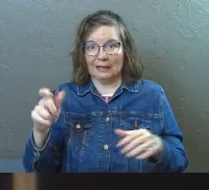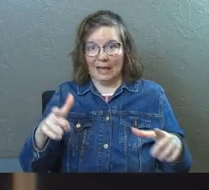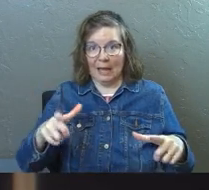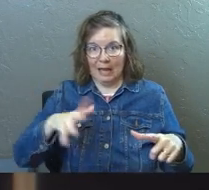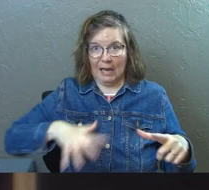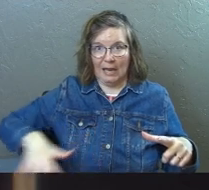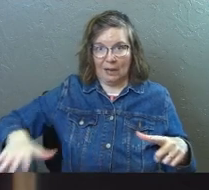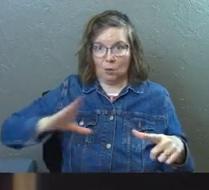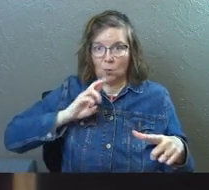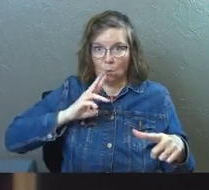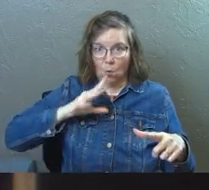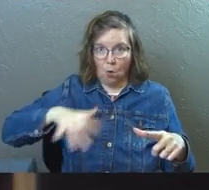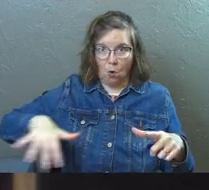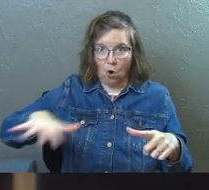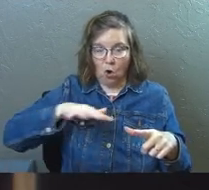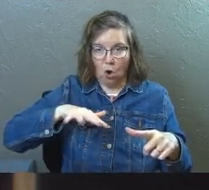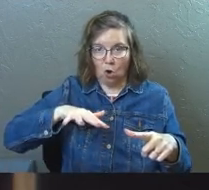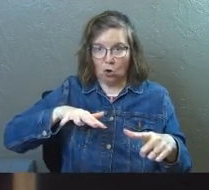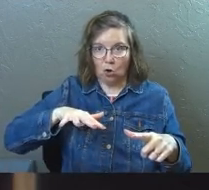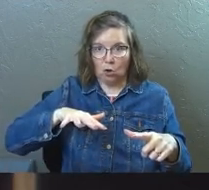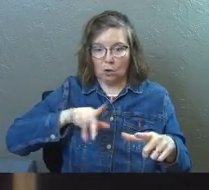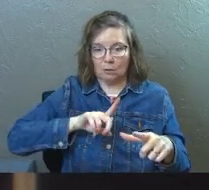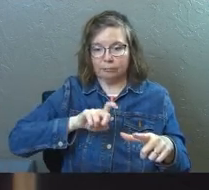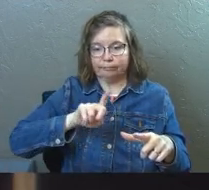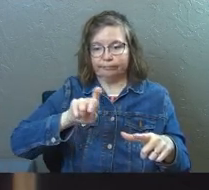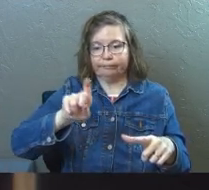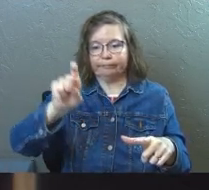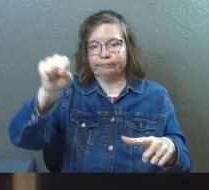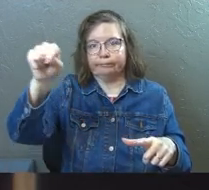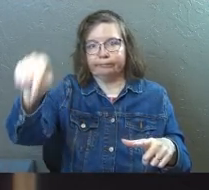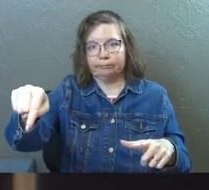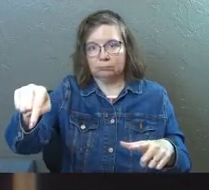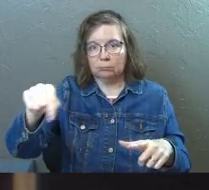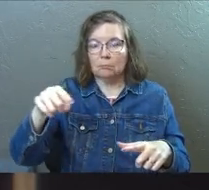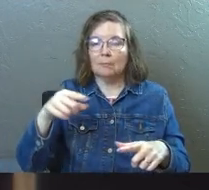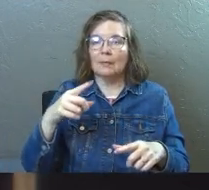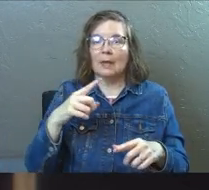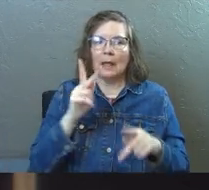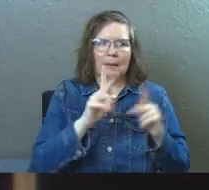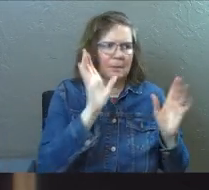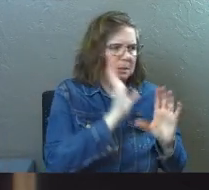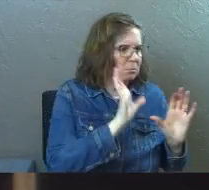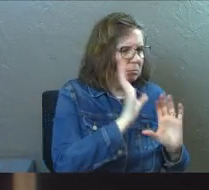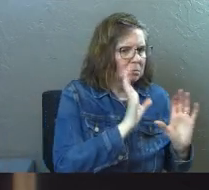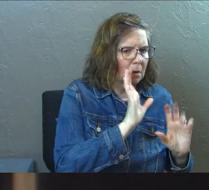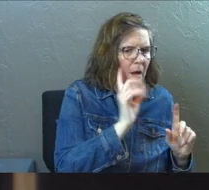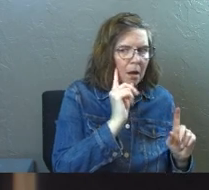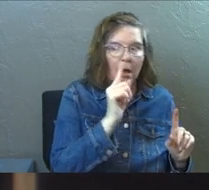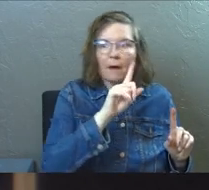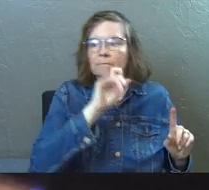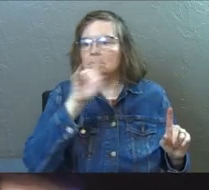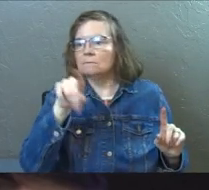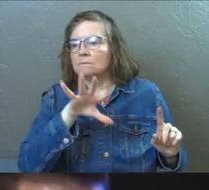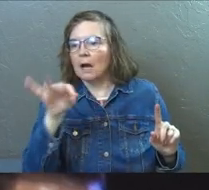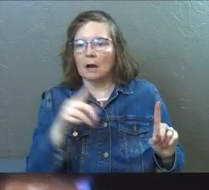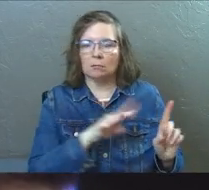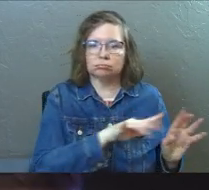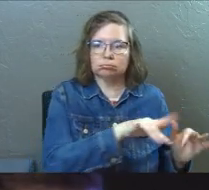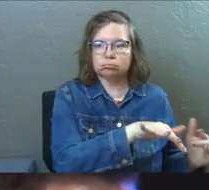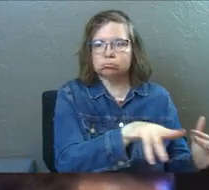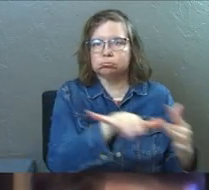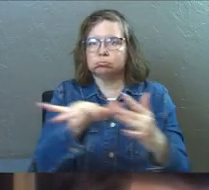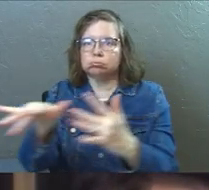where they are and some other things happen with the lake and stuff, but he's over there and the people search for him, find him. And here's the